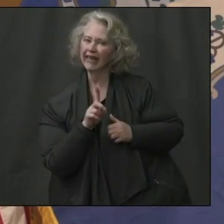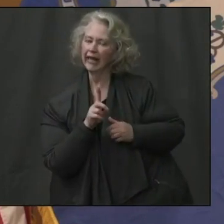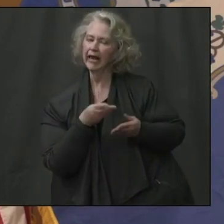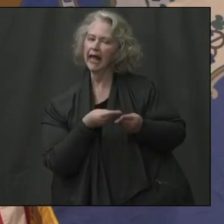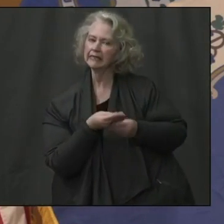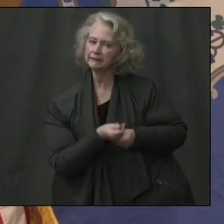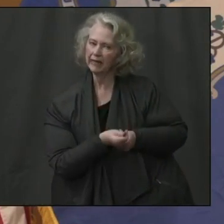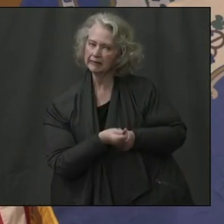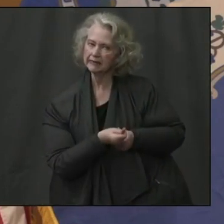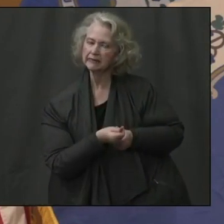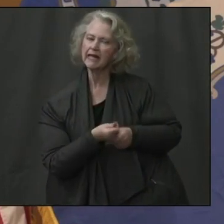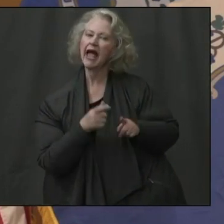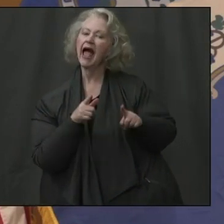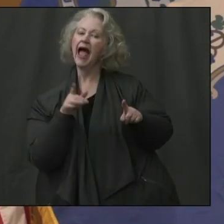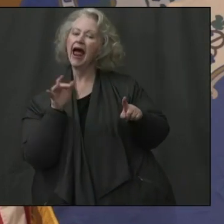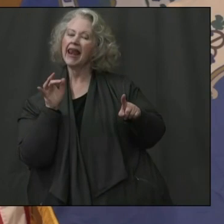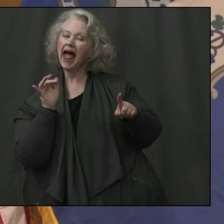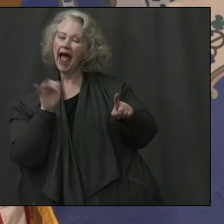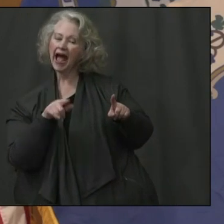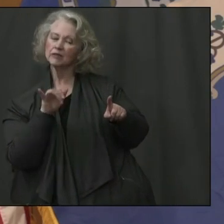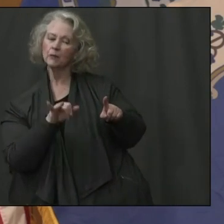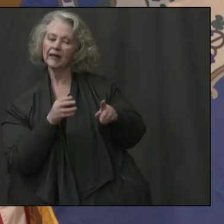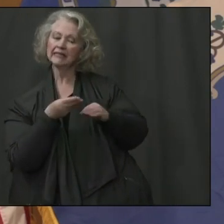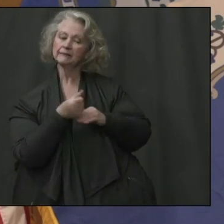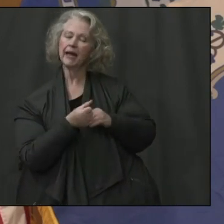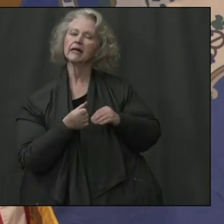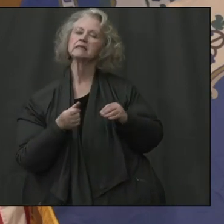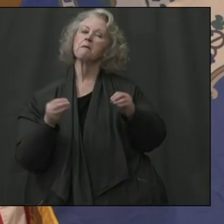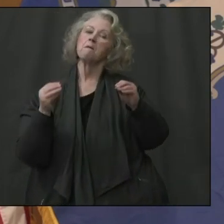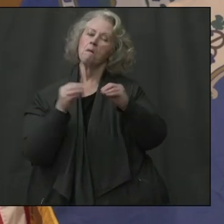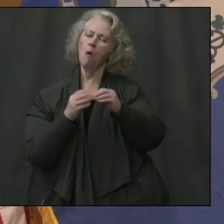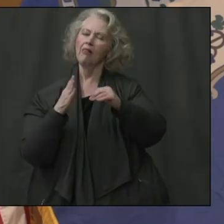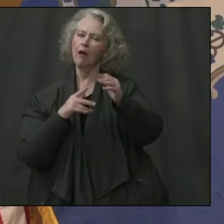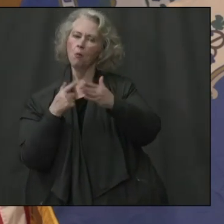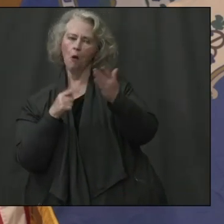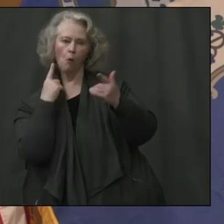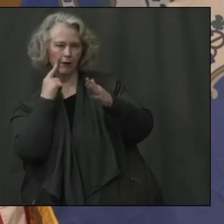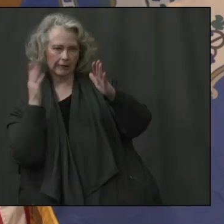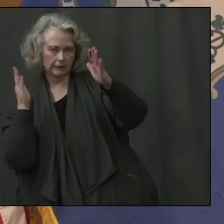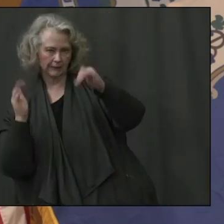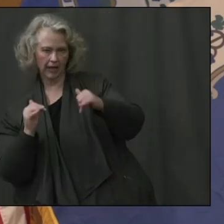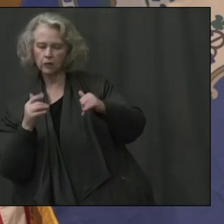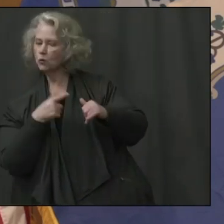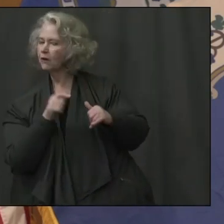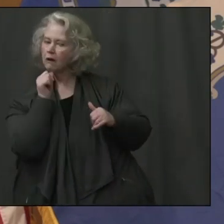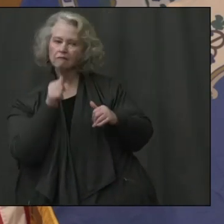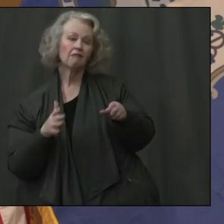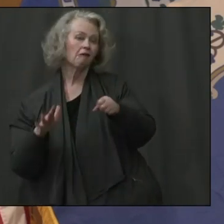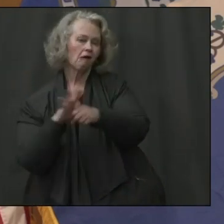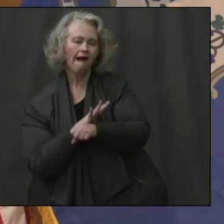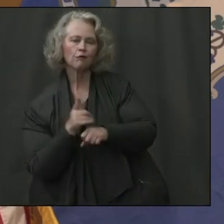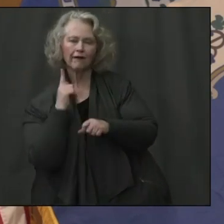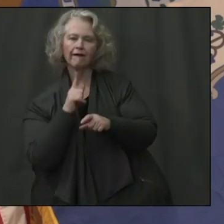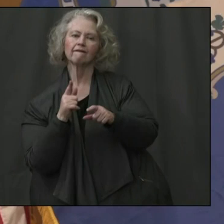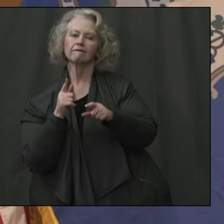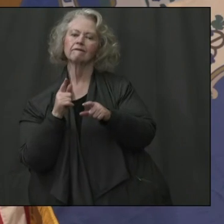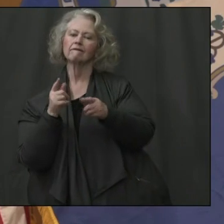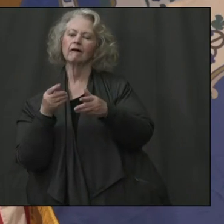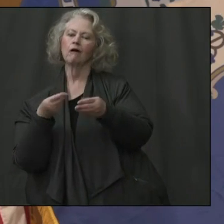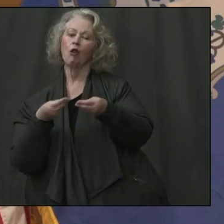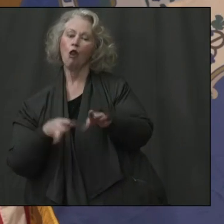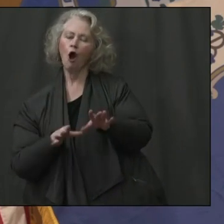expenditure greater than what was budgeted. So it will not cover any revenue loss. Um, and so,